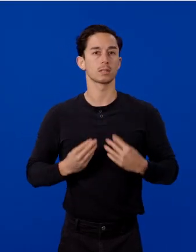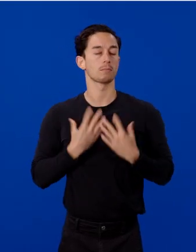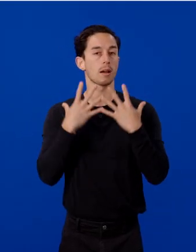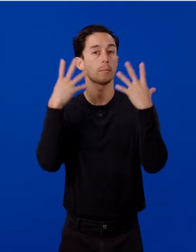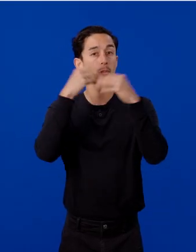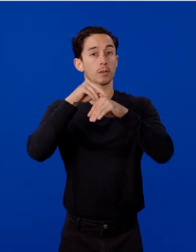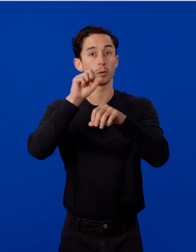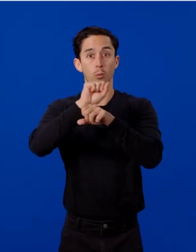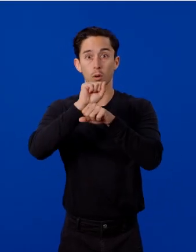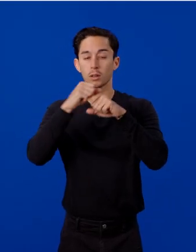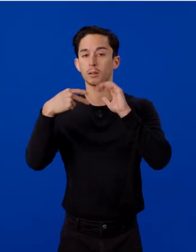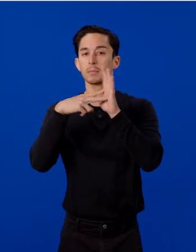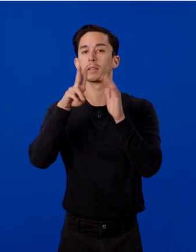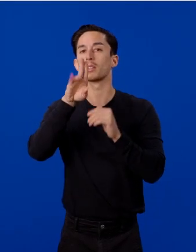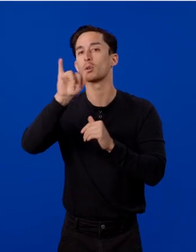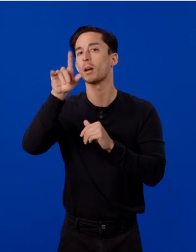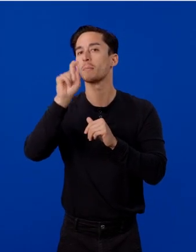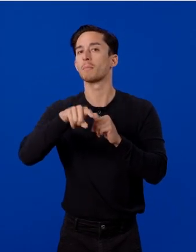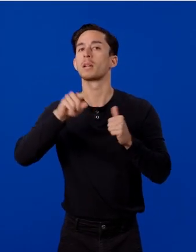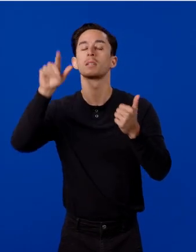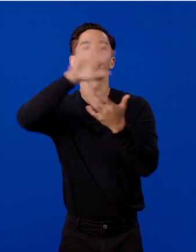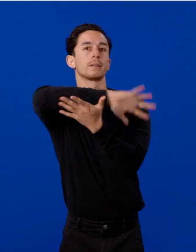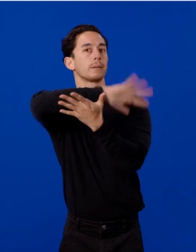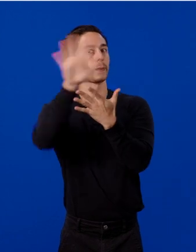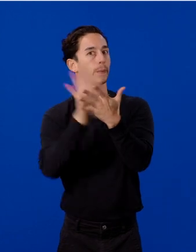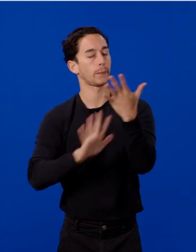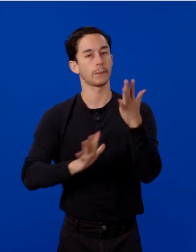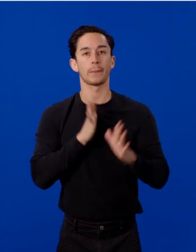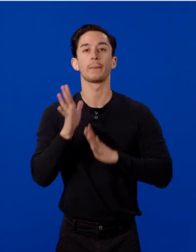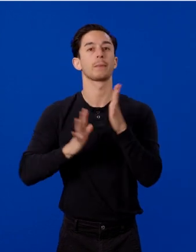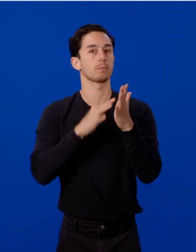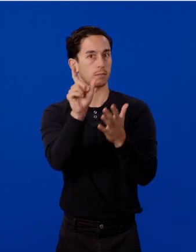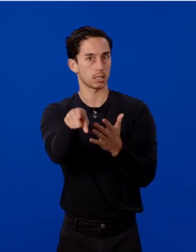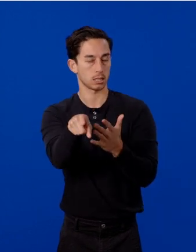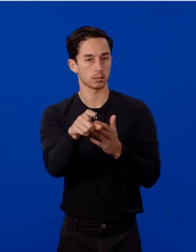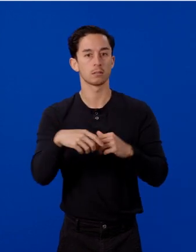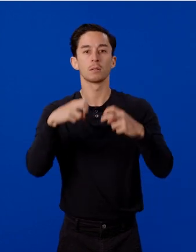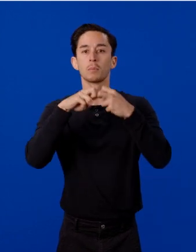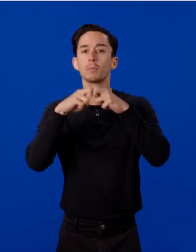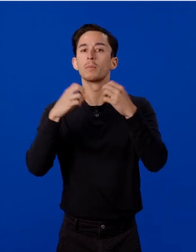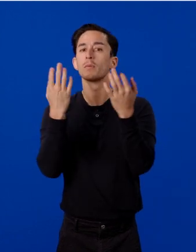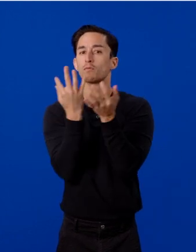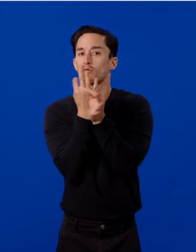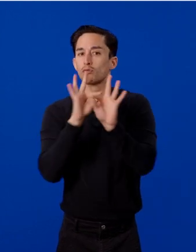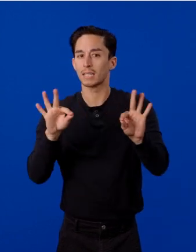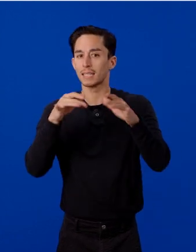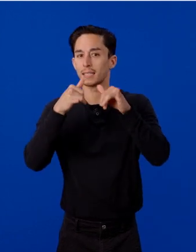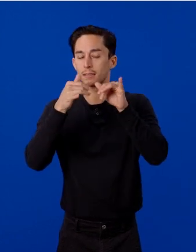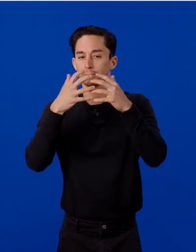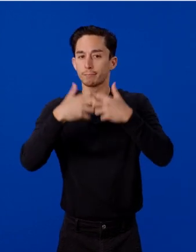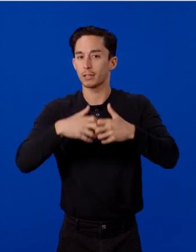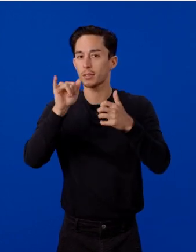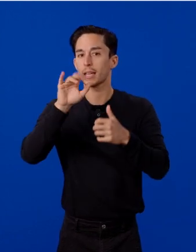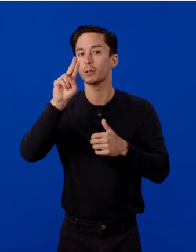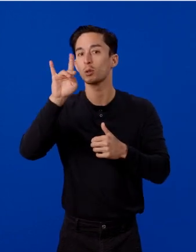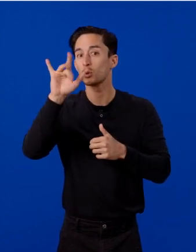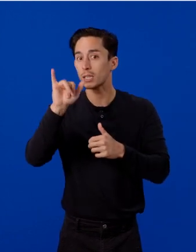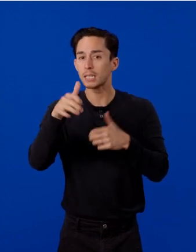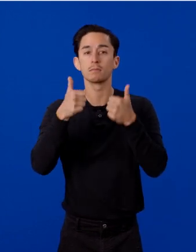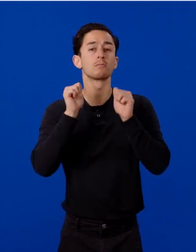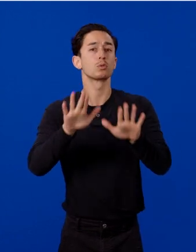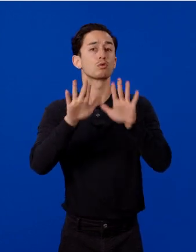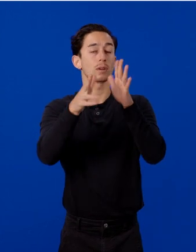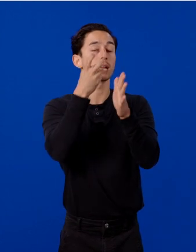had to make the UI elegant. The problem is, 3D engines like Unity are amazing and immersive environments,